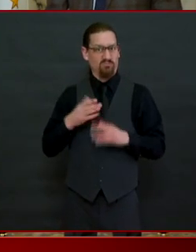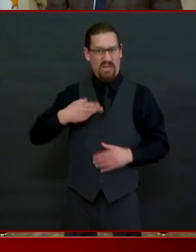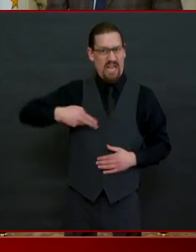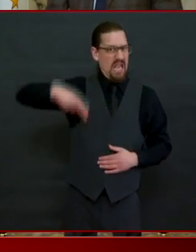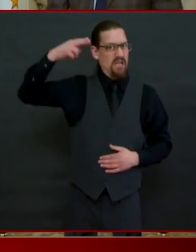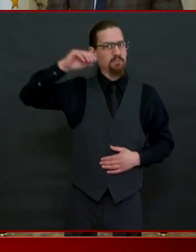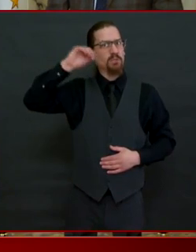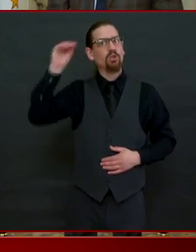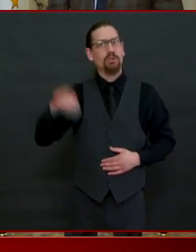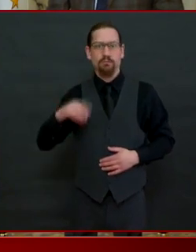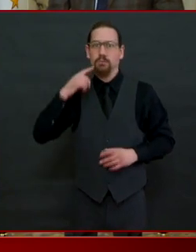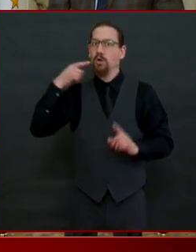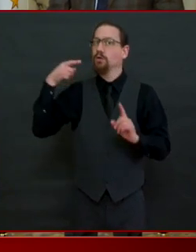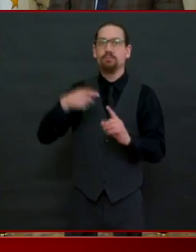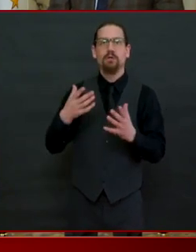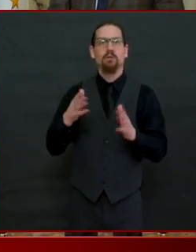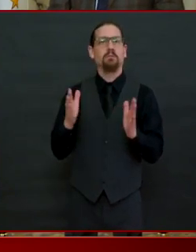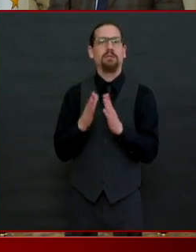businesses